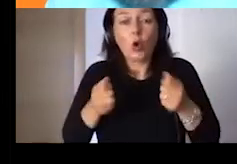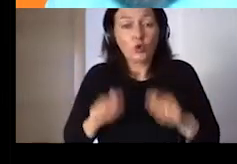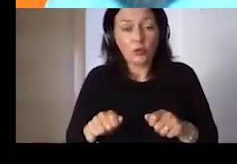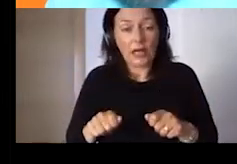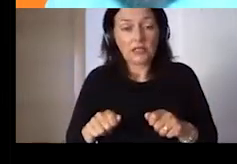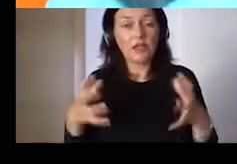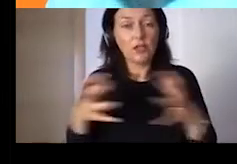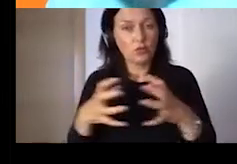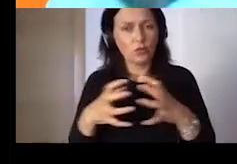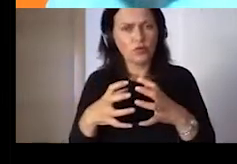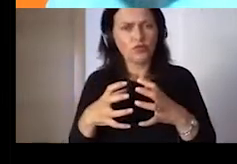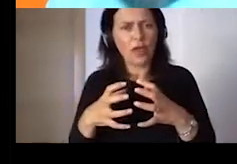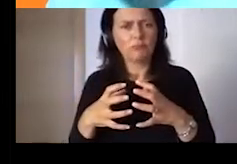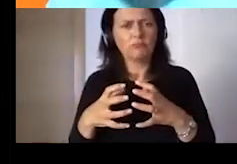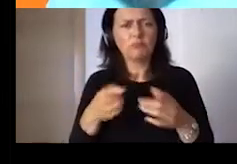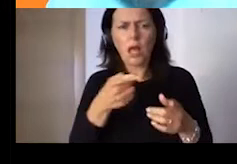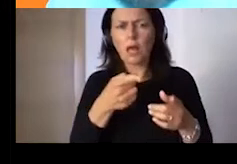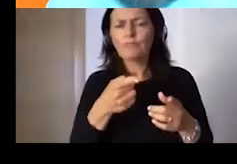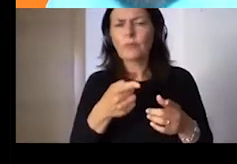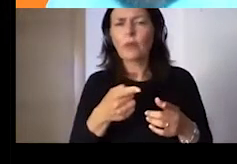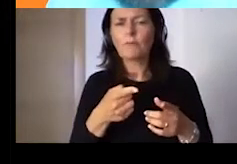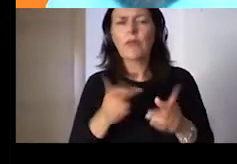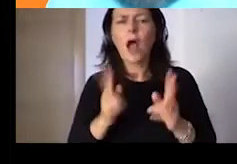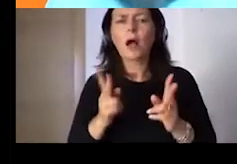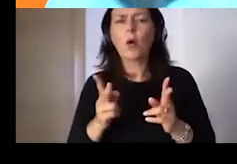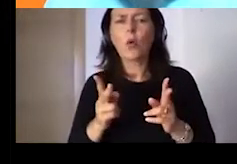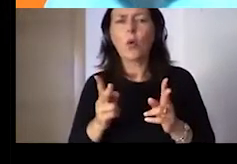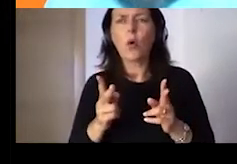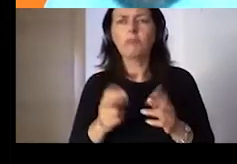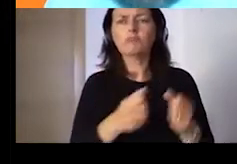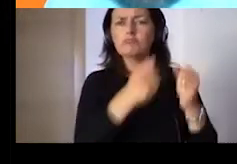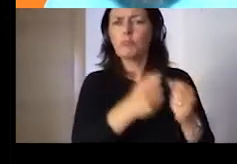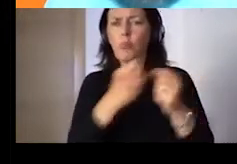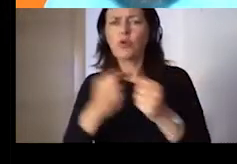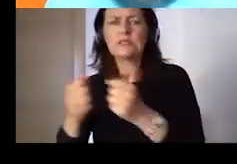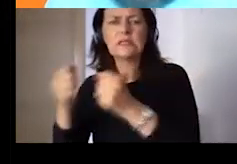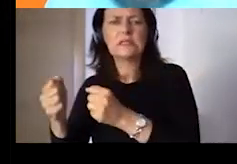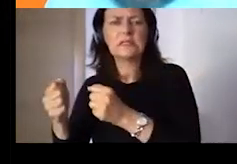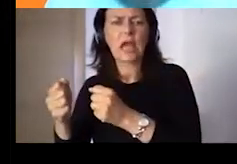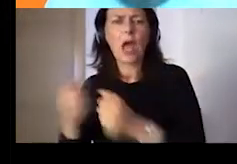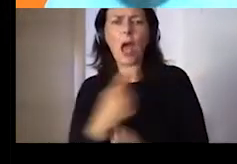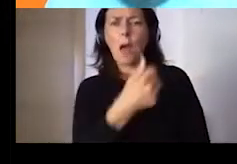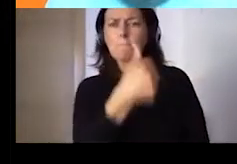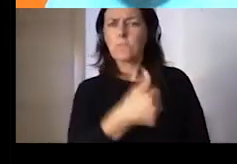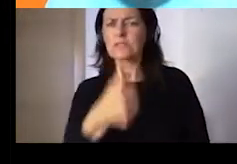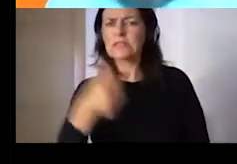interest in the field of digital transformation. I usually